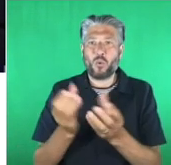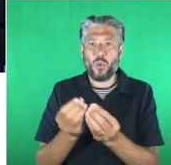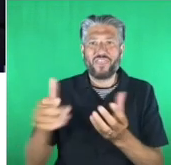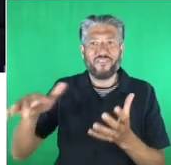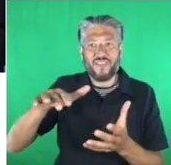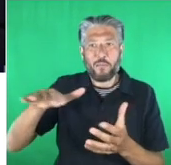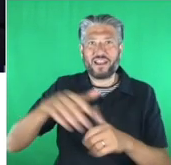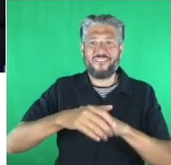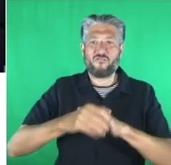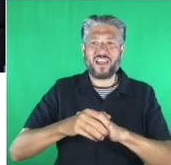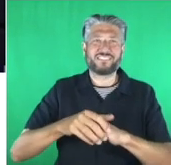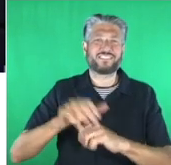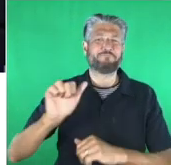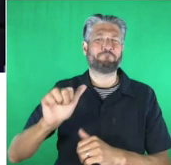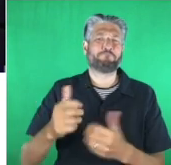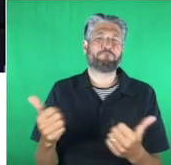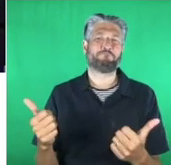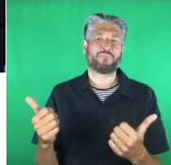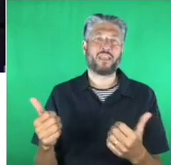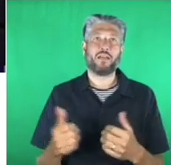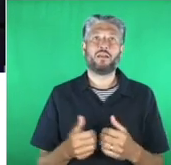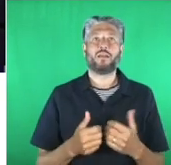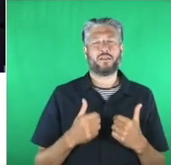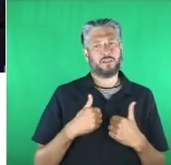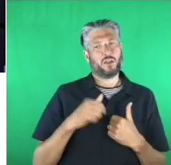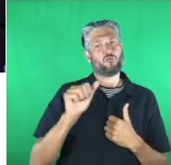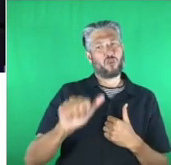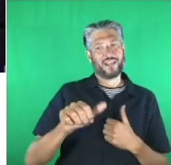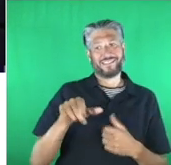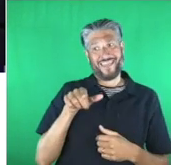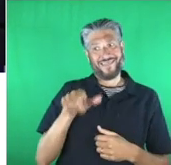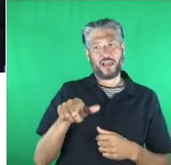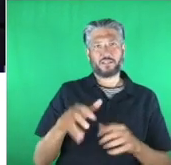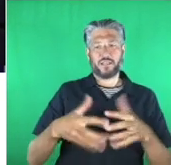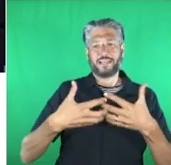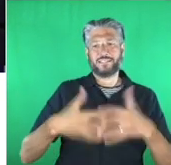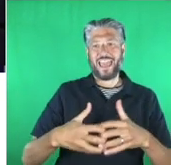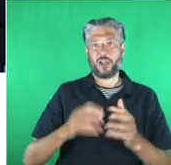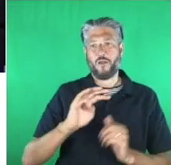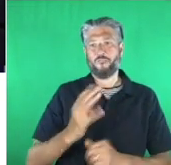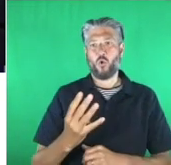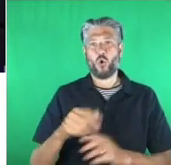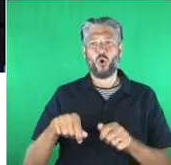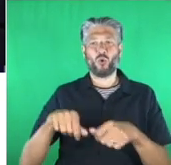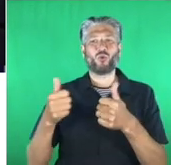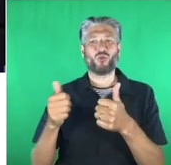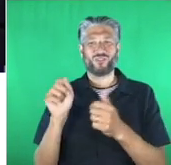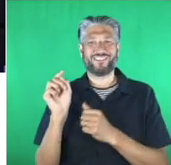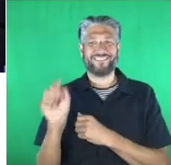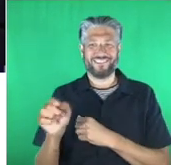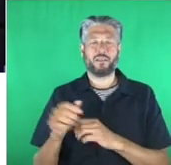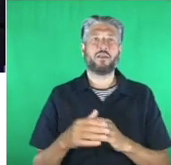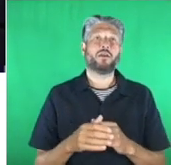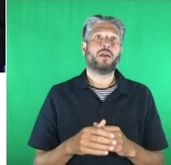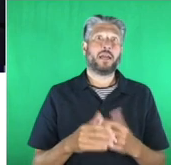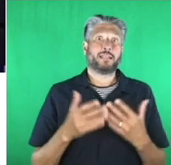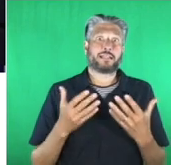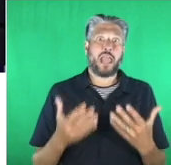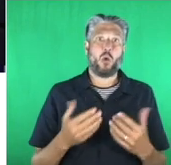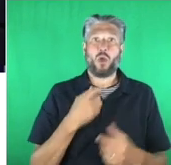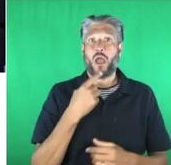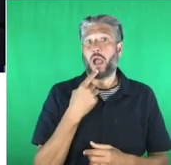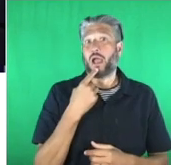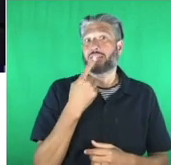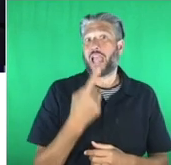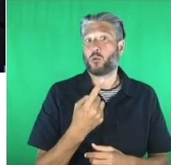very definition of tech for good right there okay to introduce the finalists now because i'm sure you want to meet them and